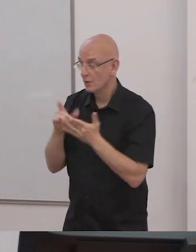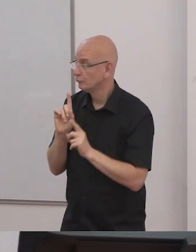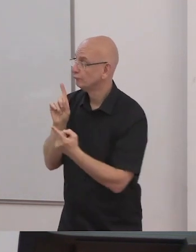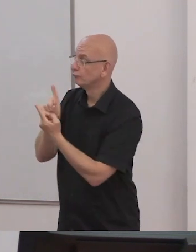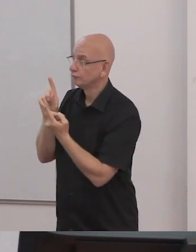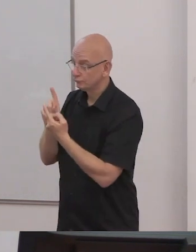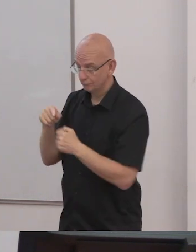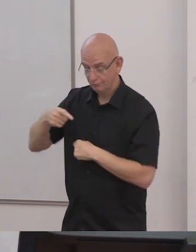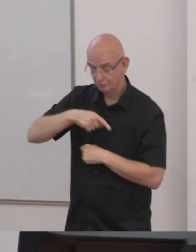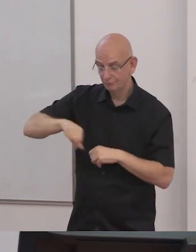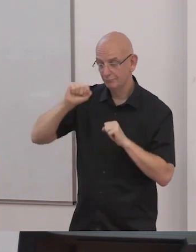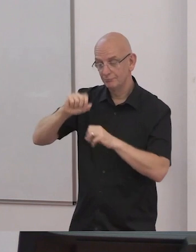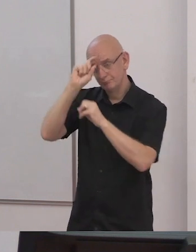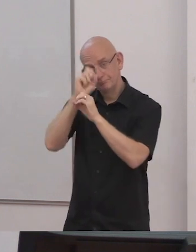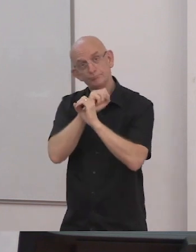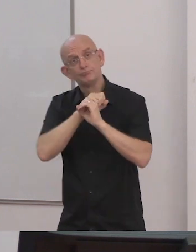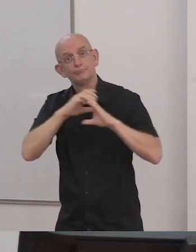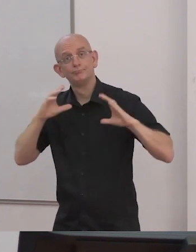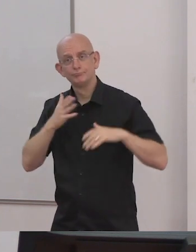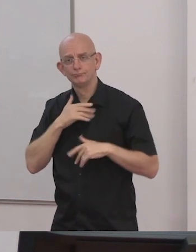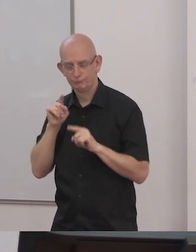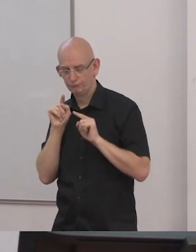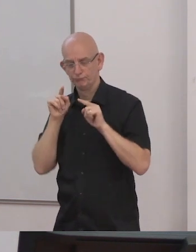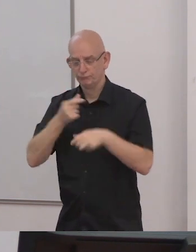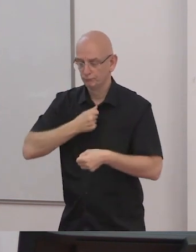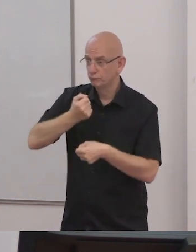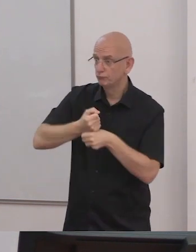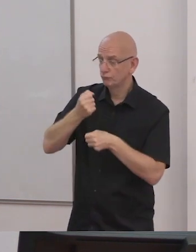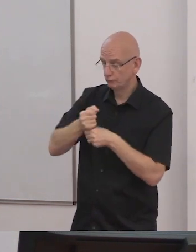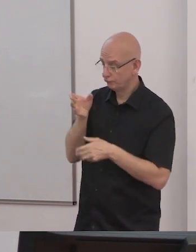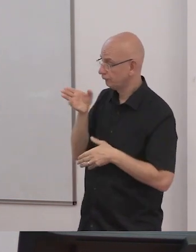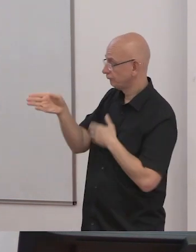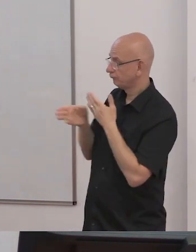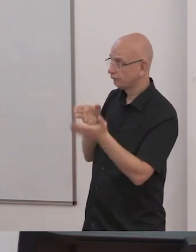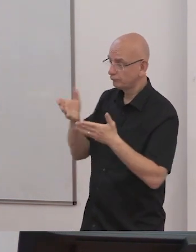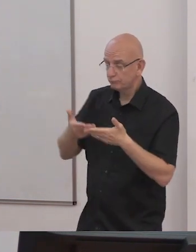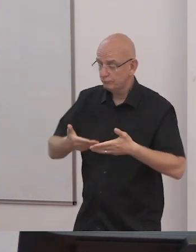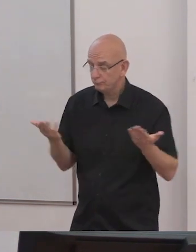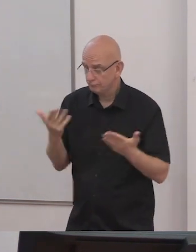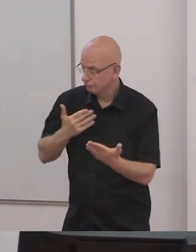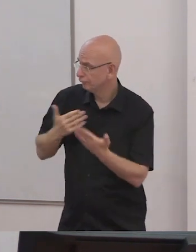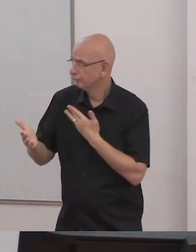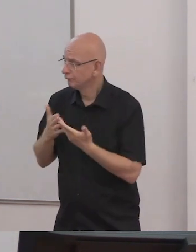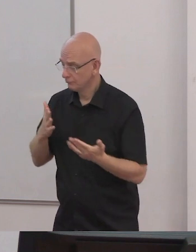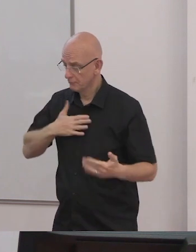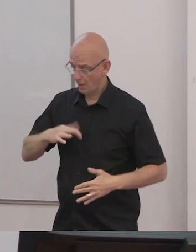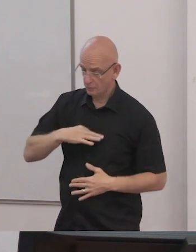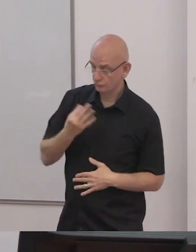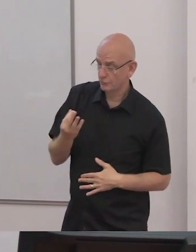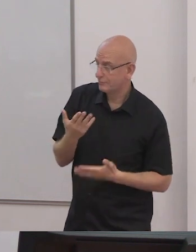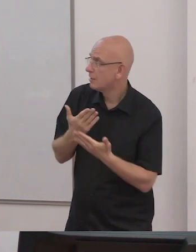that are gender age culture race religion and ability diverse